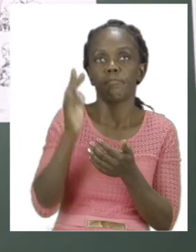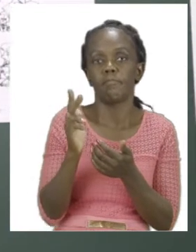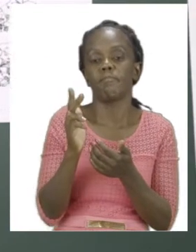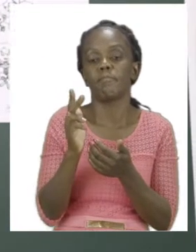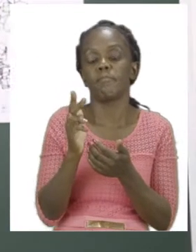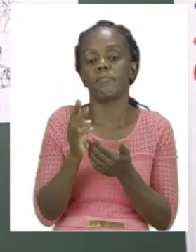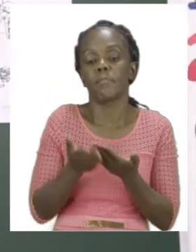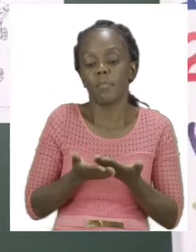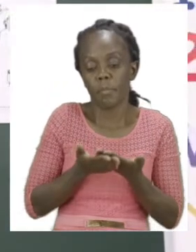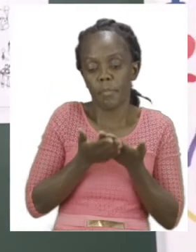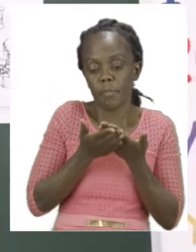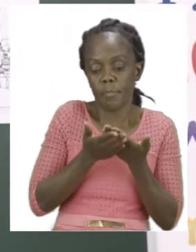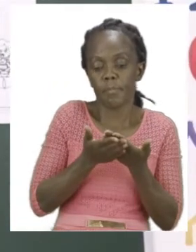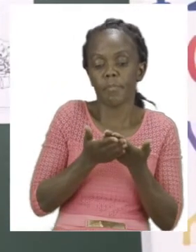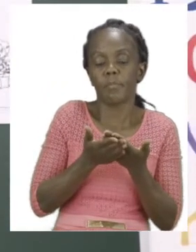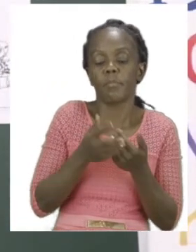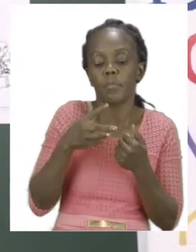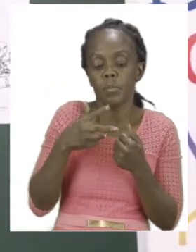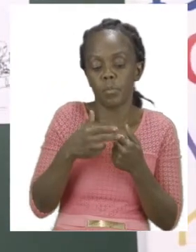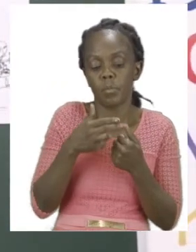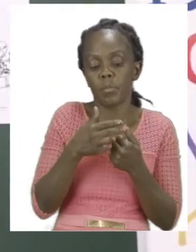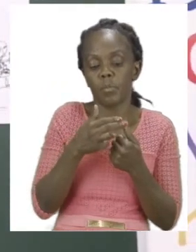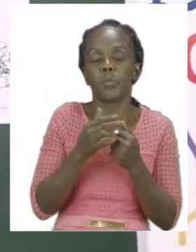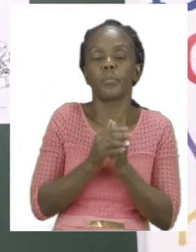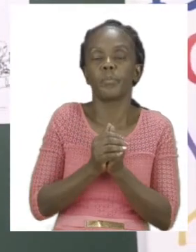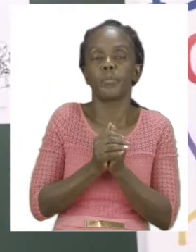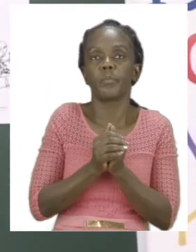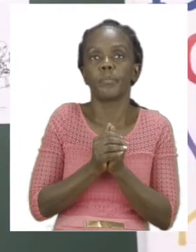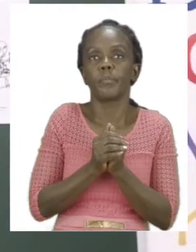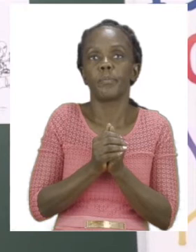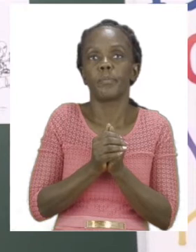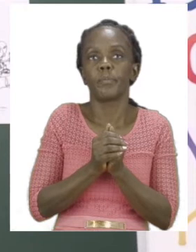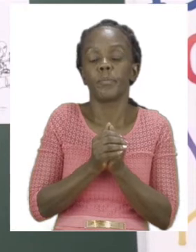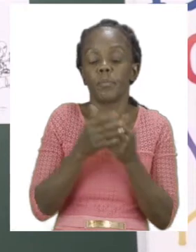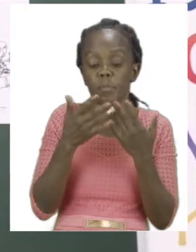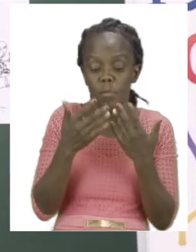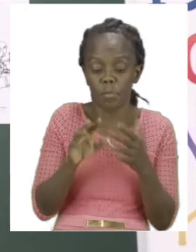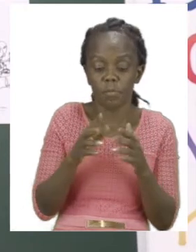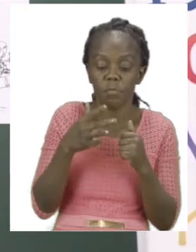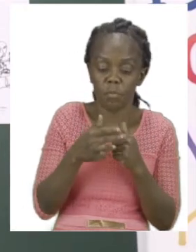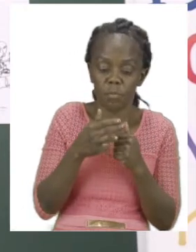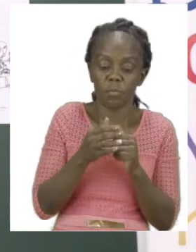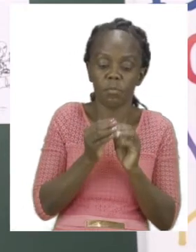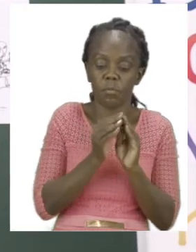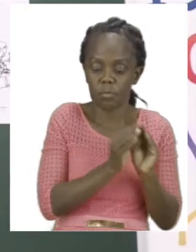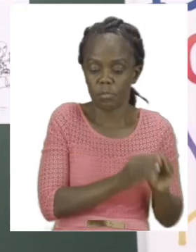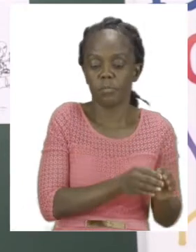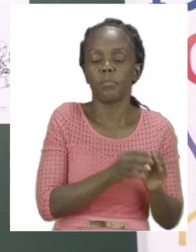using your pair of scissors make sure that you put it away. It is not a toy.